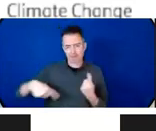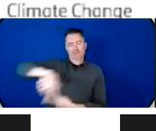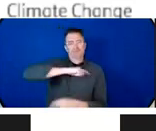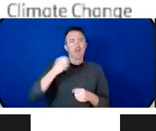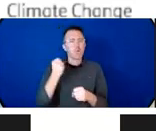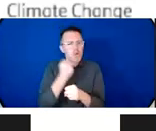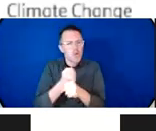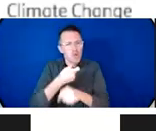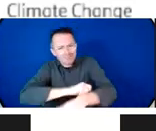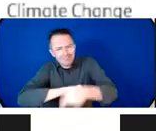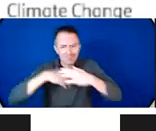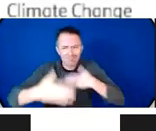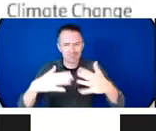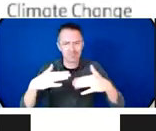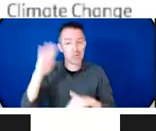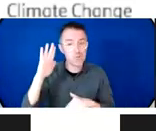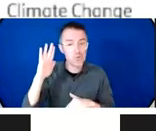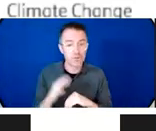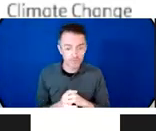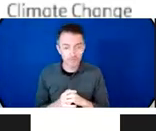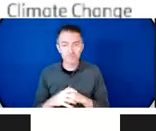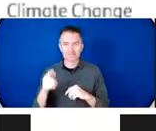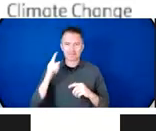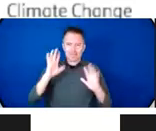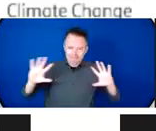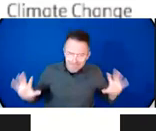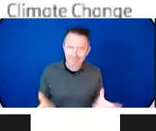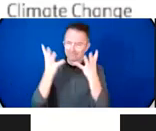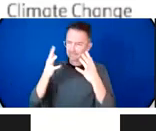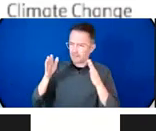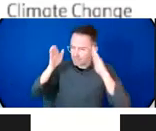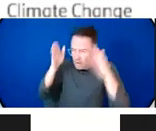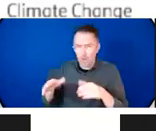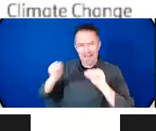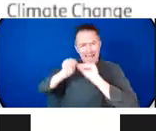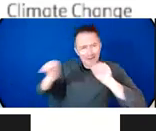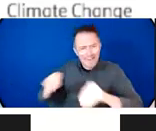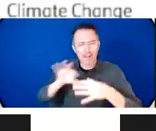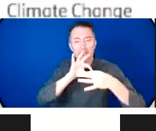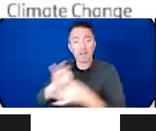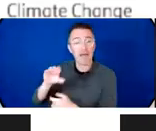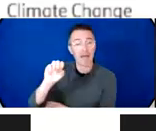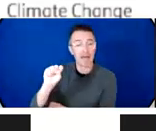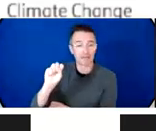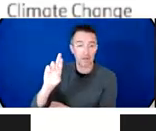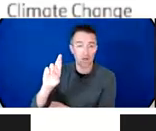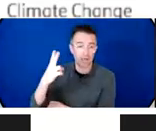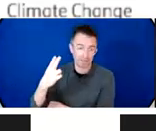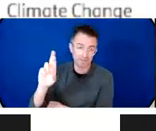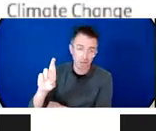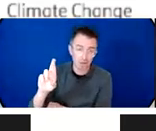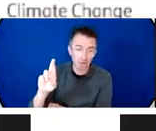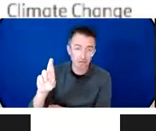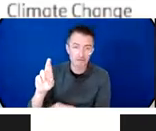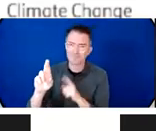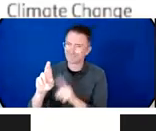rights, people gain more control over their bodies and choices. This can build their resilience and that of their